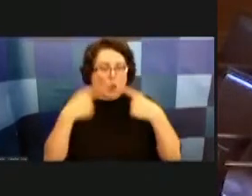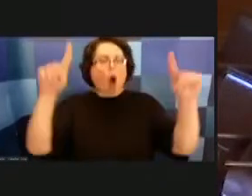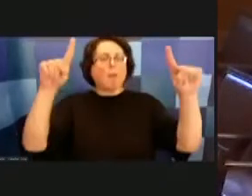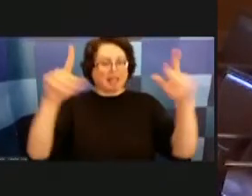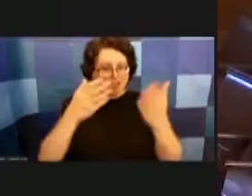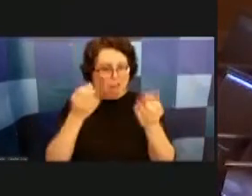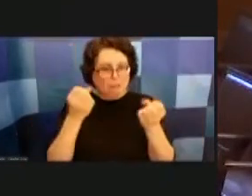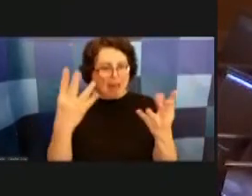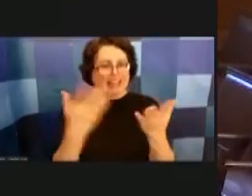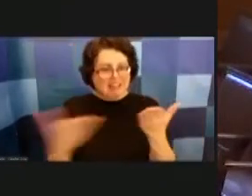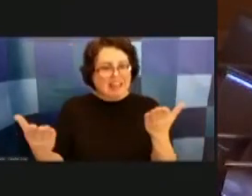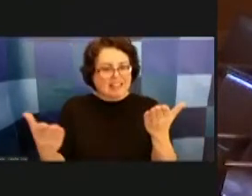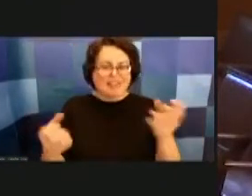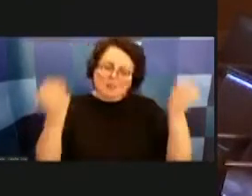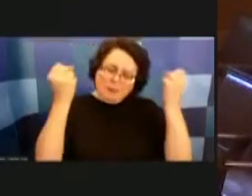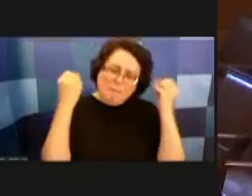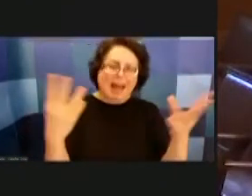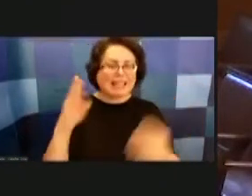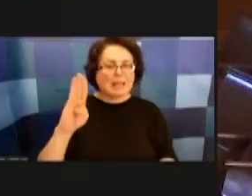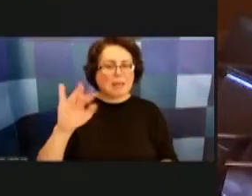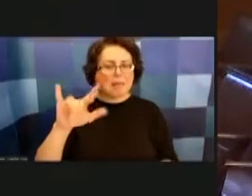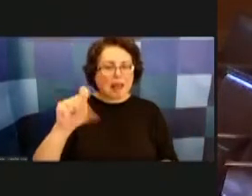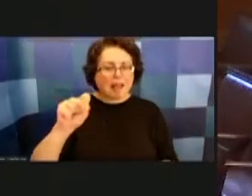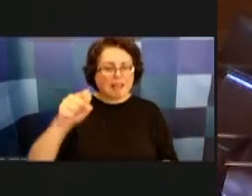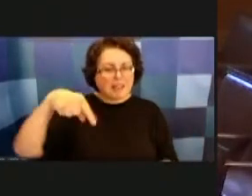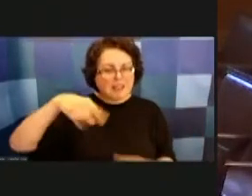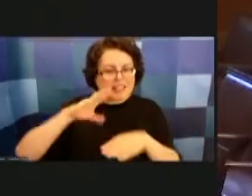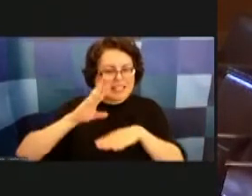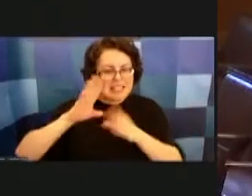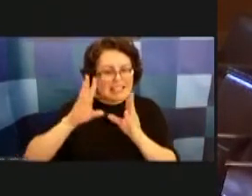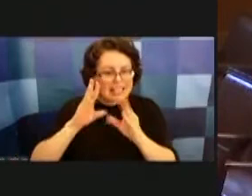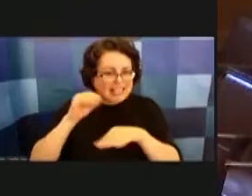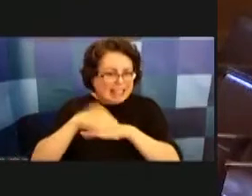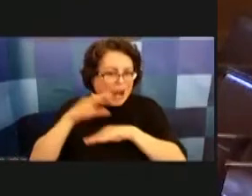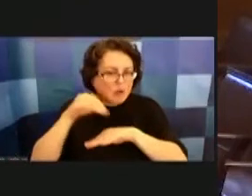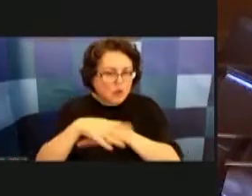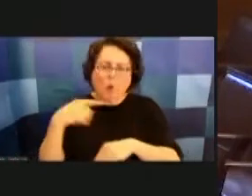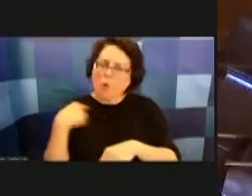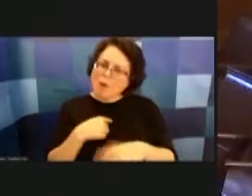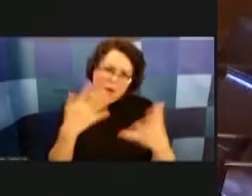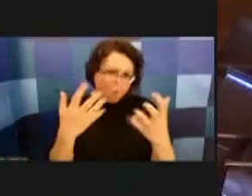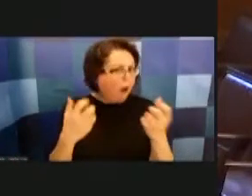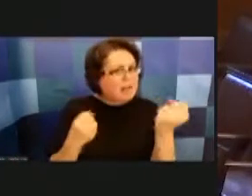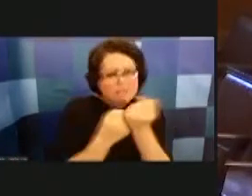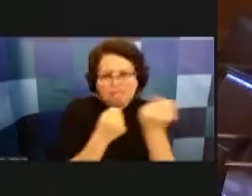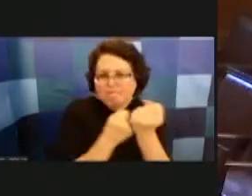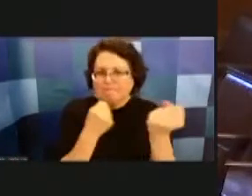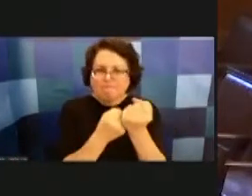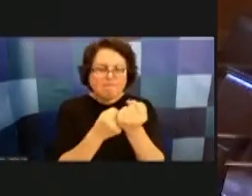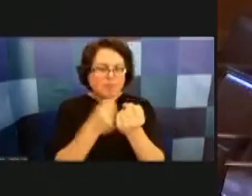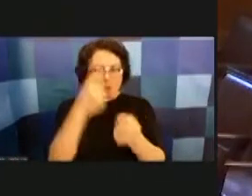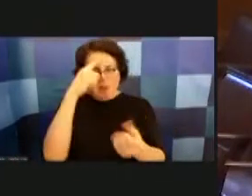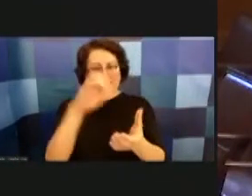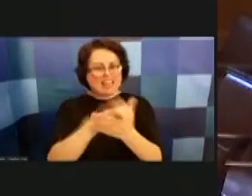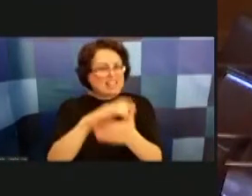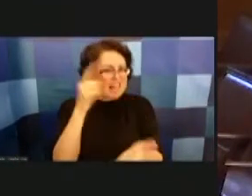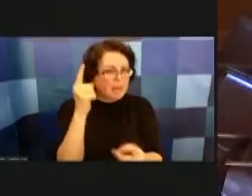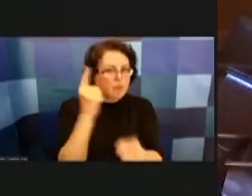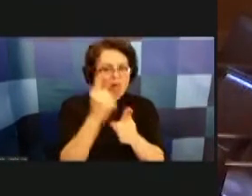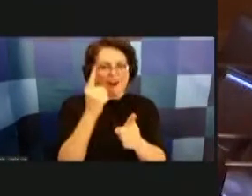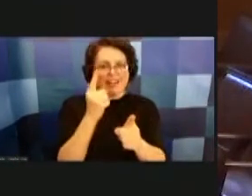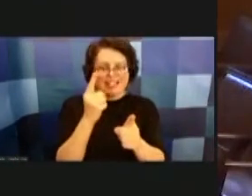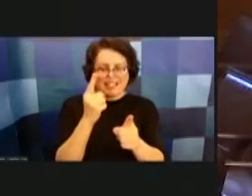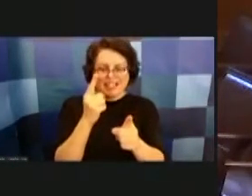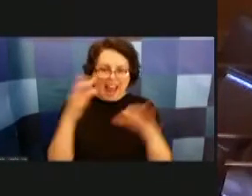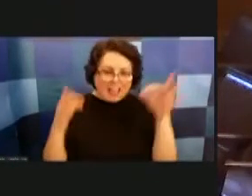a lot of bills that this council has fought for that we believe were right and just um and then you've helped us craft them